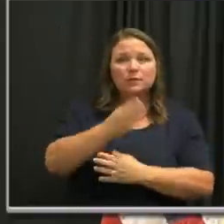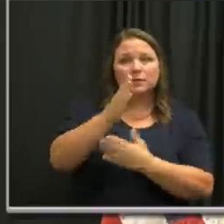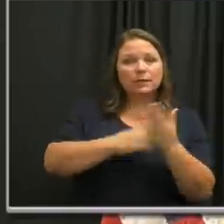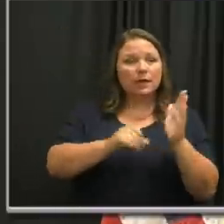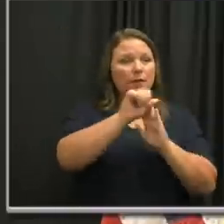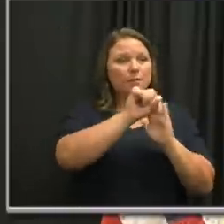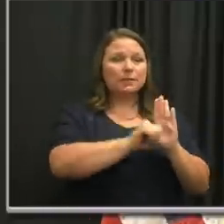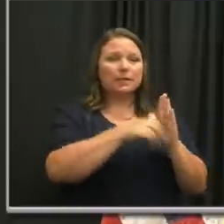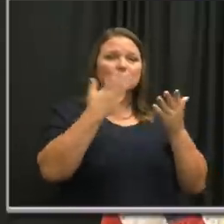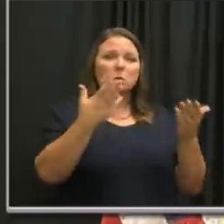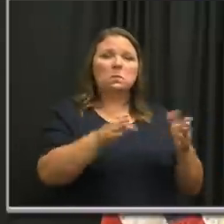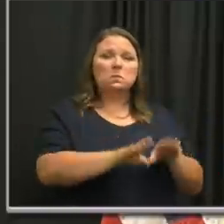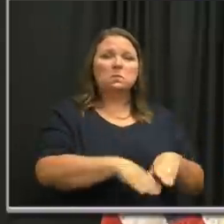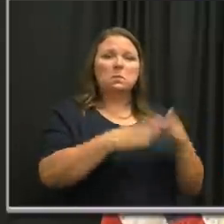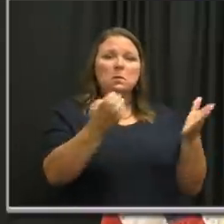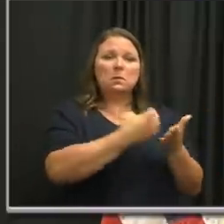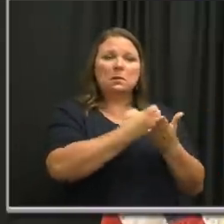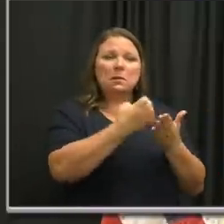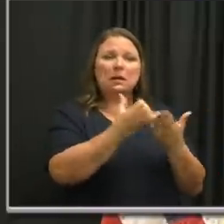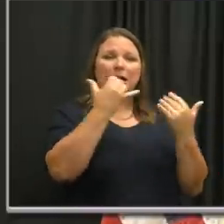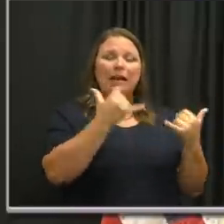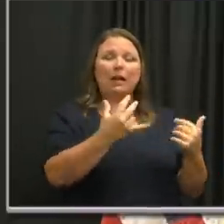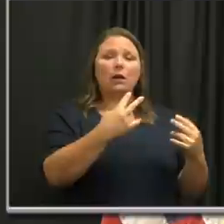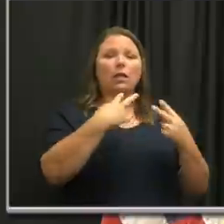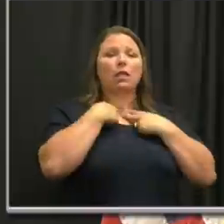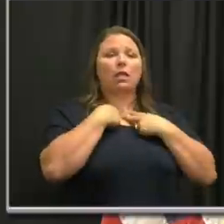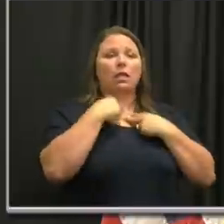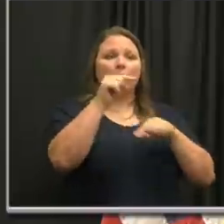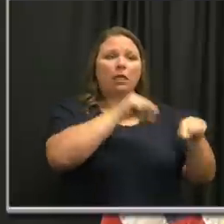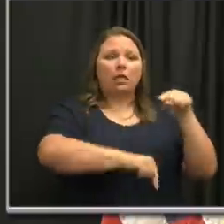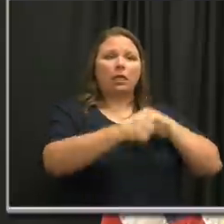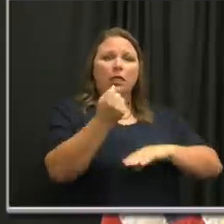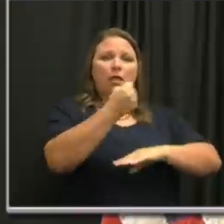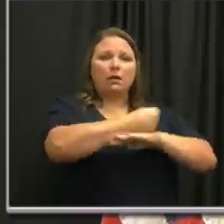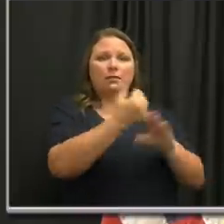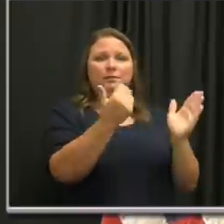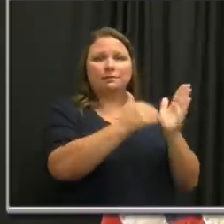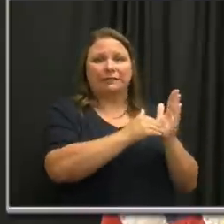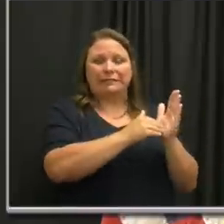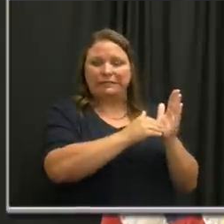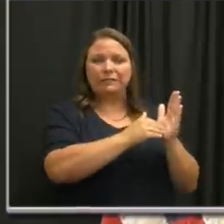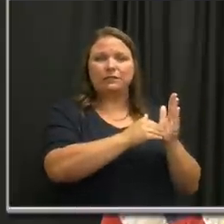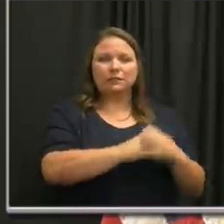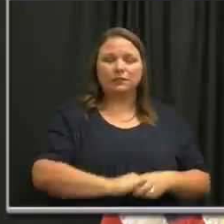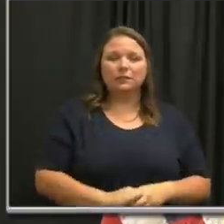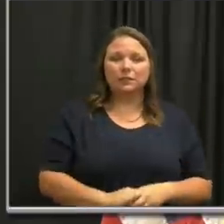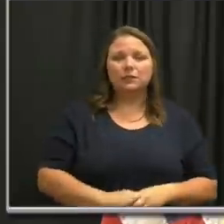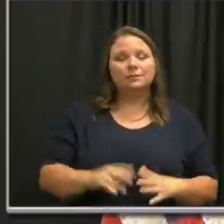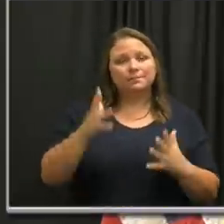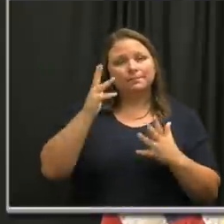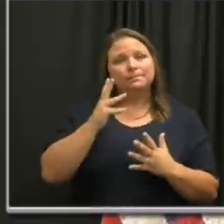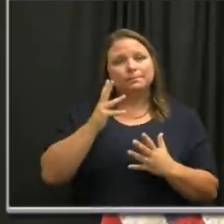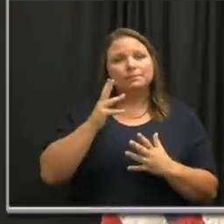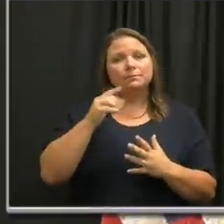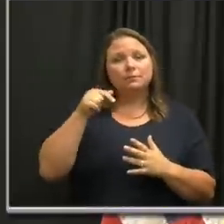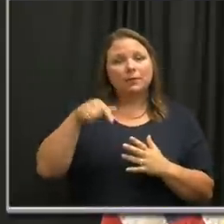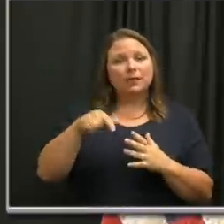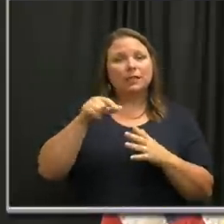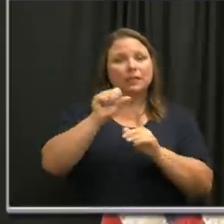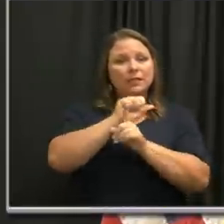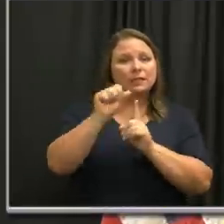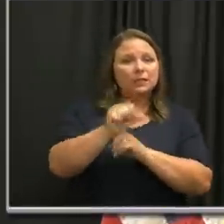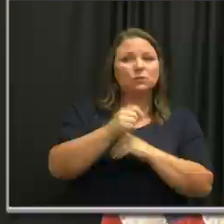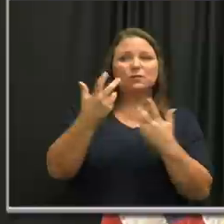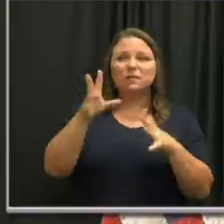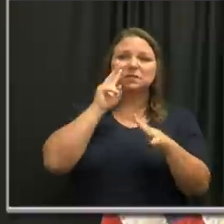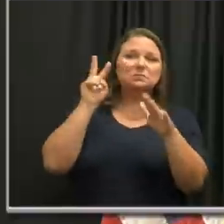move forward in reopening their economies are now finding it necessary to shut them down again. Unfortunately, this scenario was both